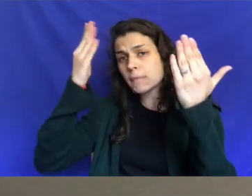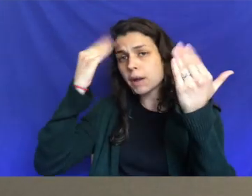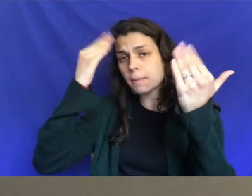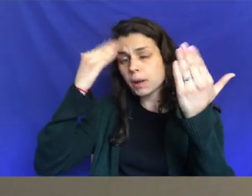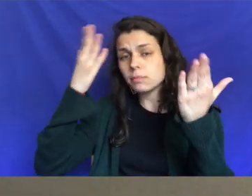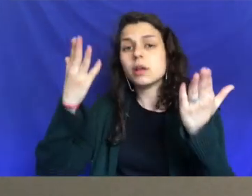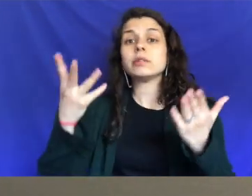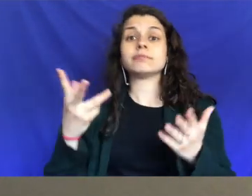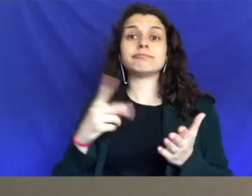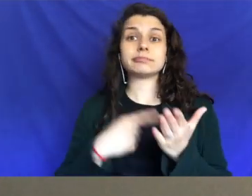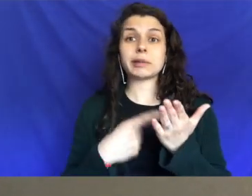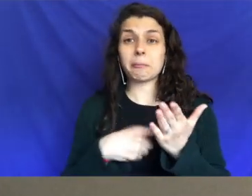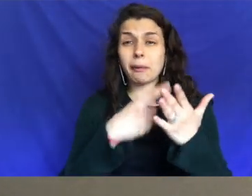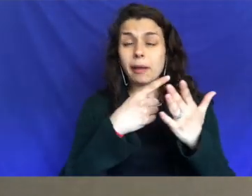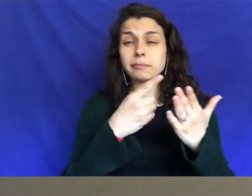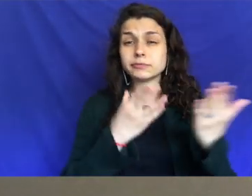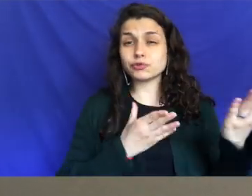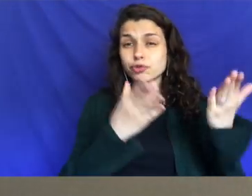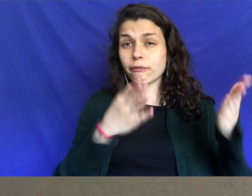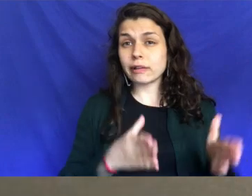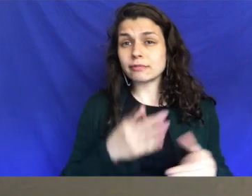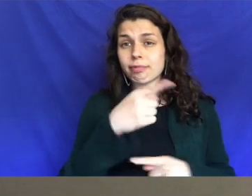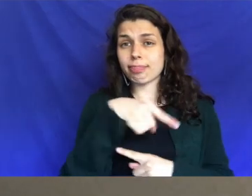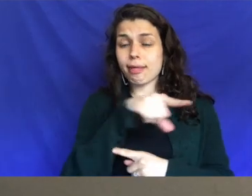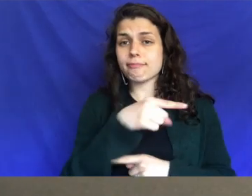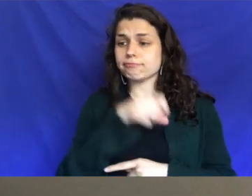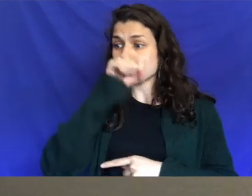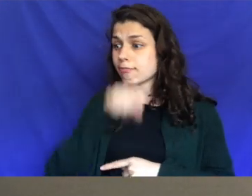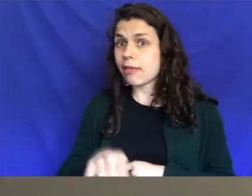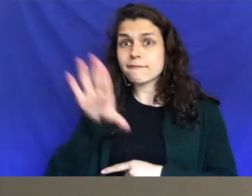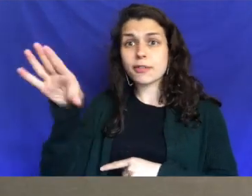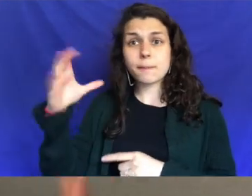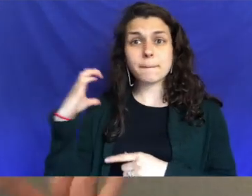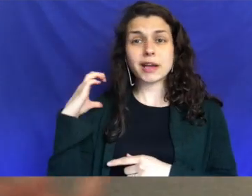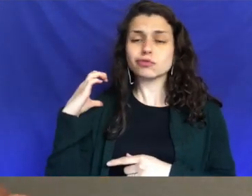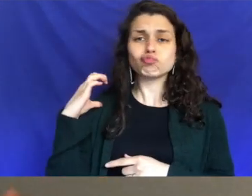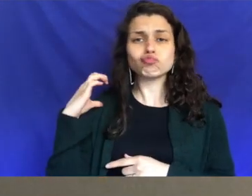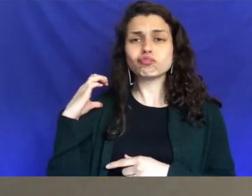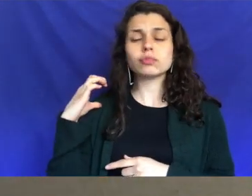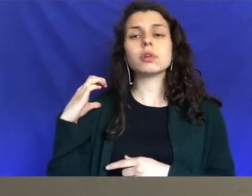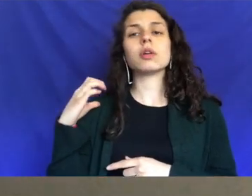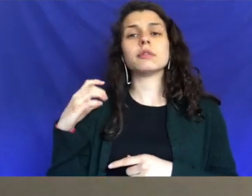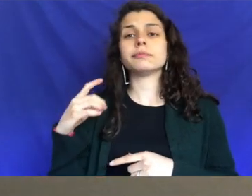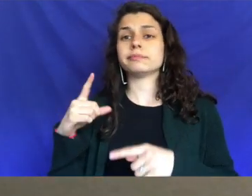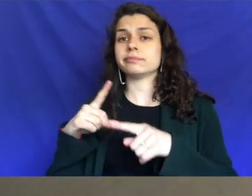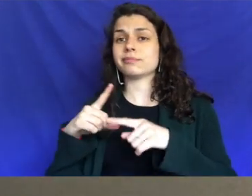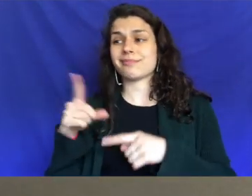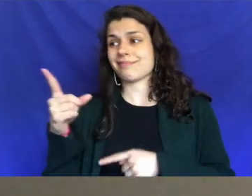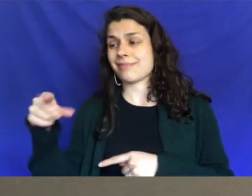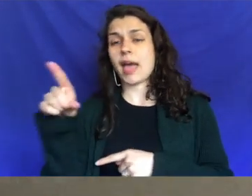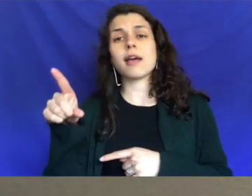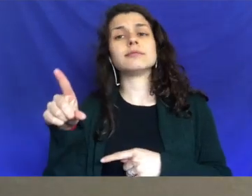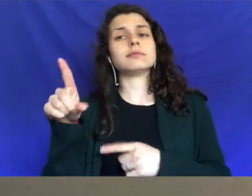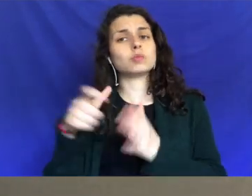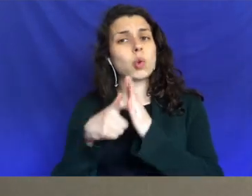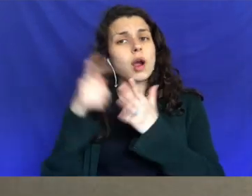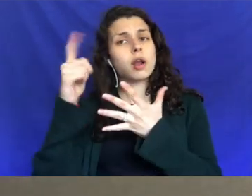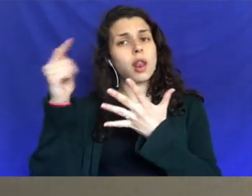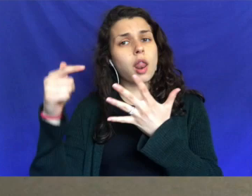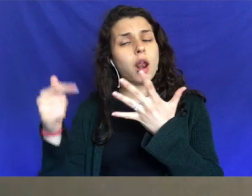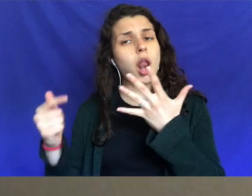love their master guys. Sometimes they don't enjoy spending time with them. They don't like doing it because they give them tasks to do and they have to do it.